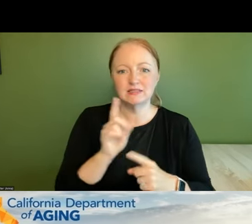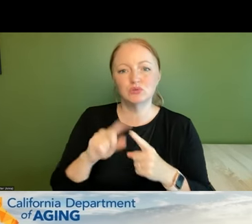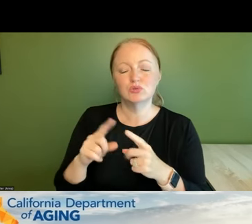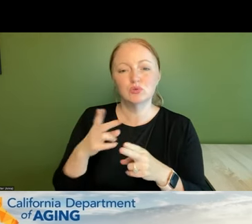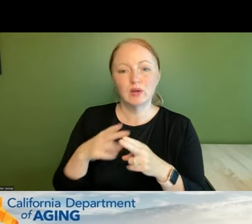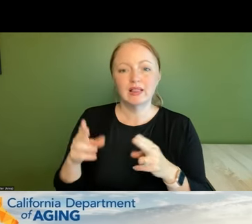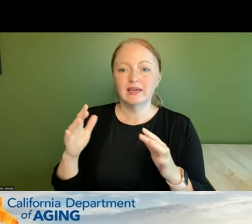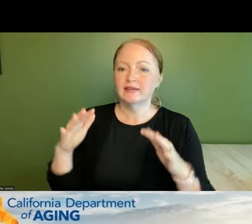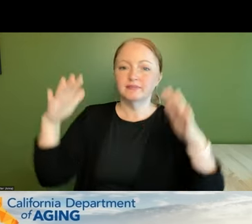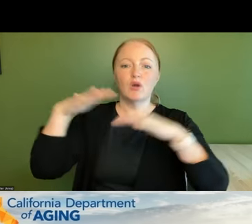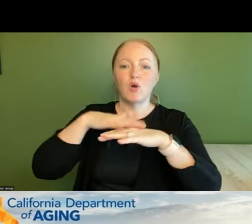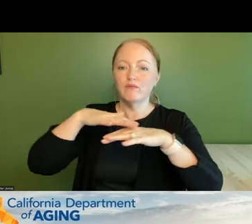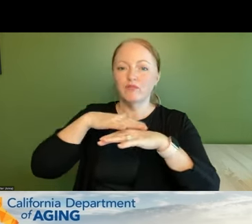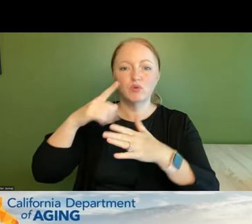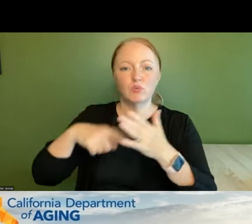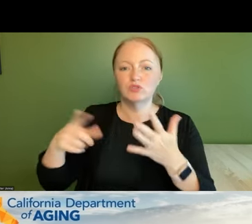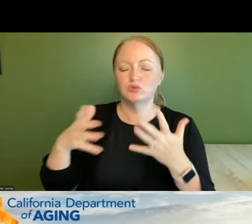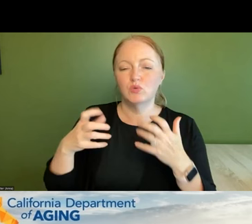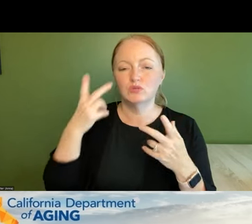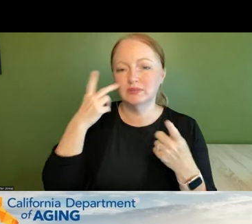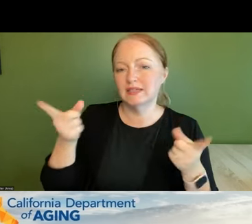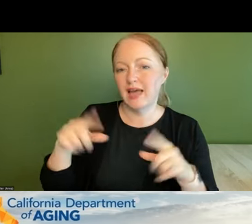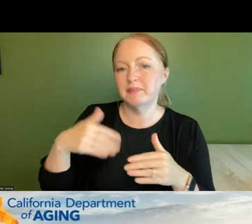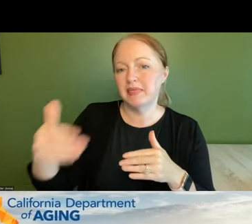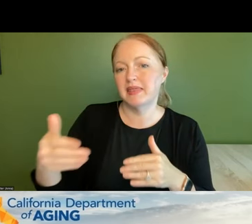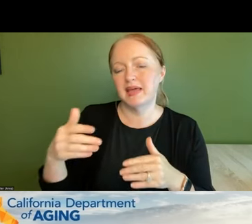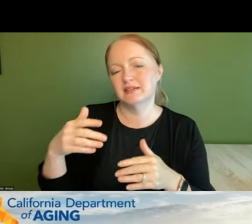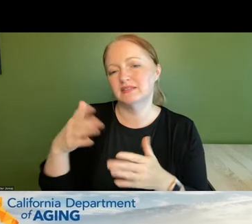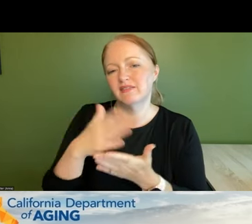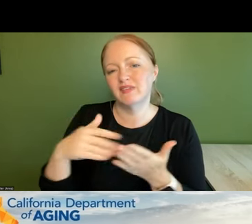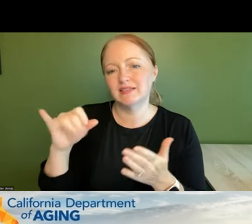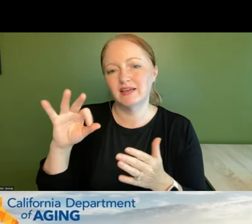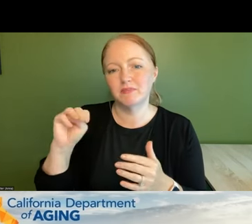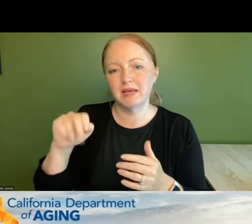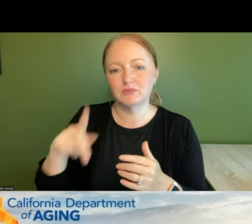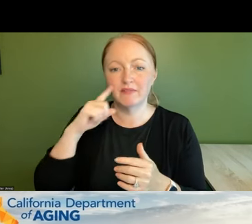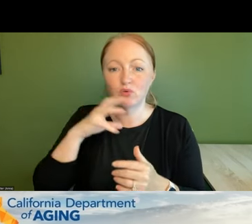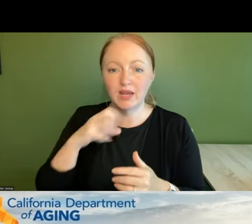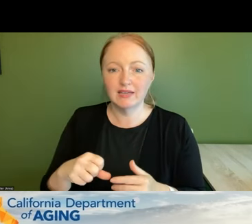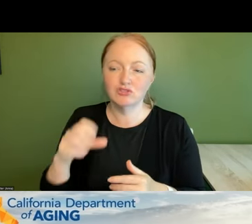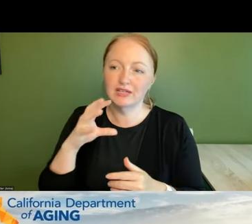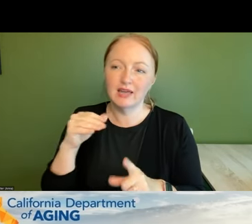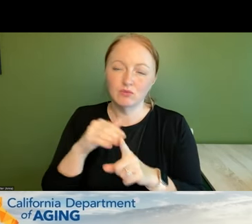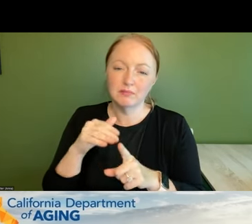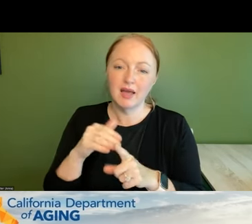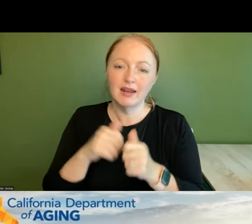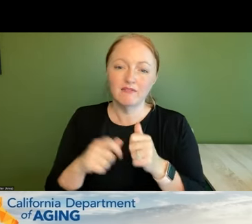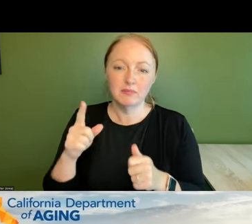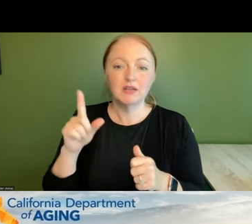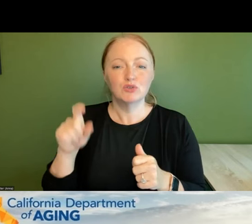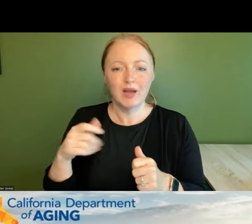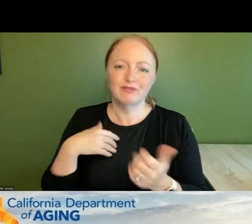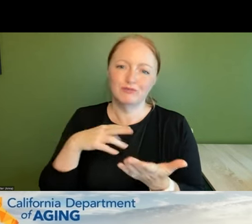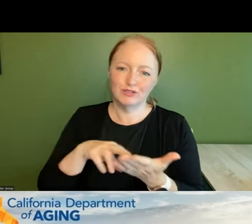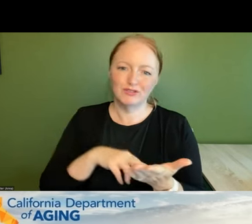high level overview of what you want to see in the next iteration of the master plan for aging and a reminder for everyone you do have to